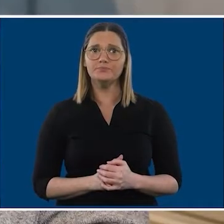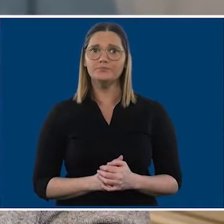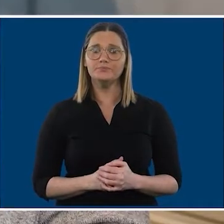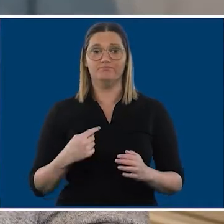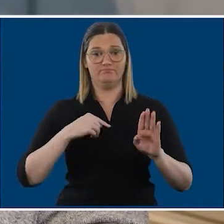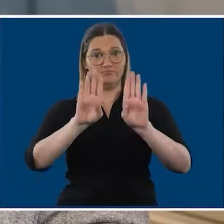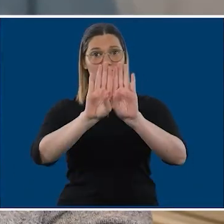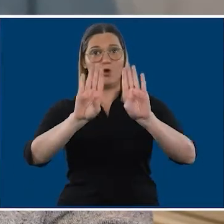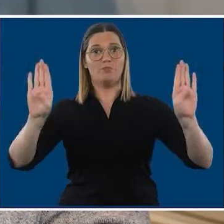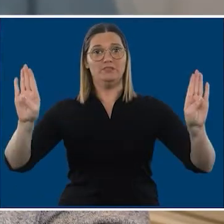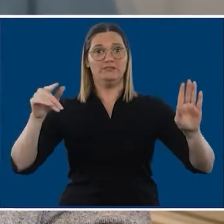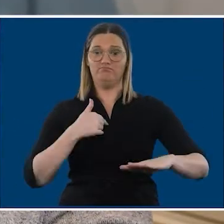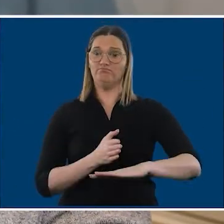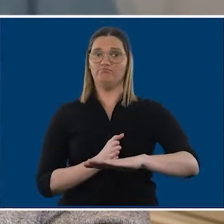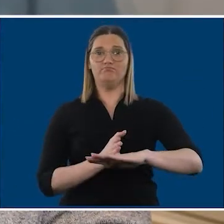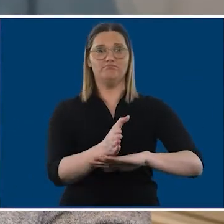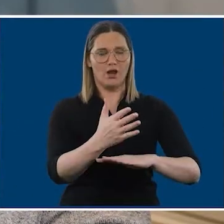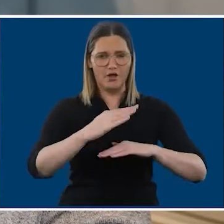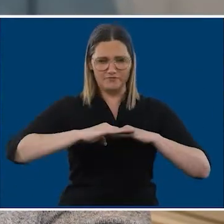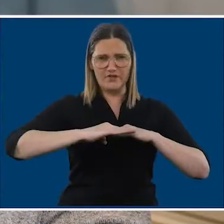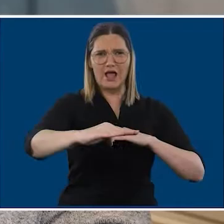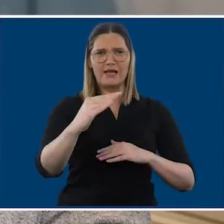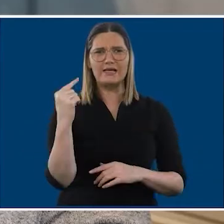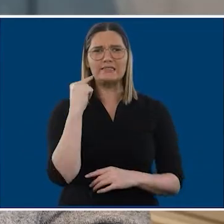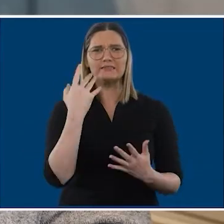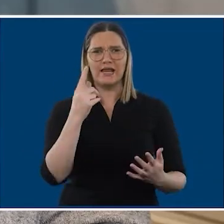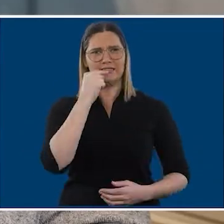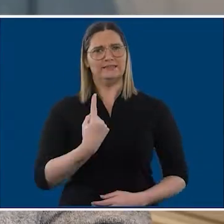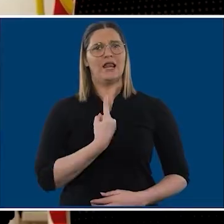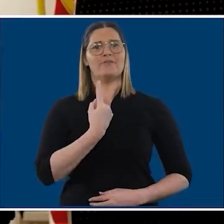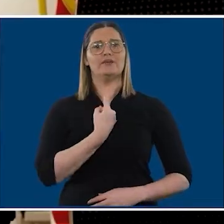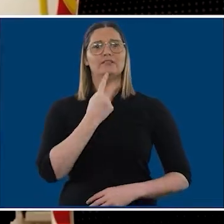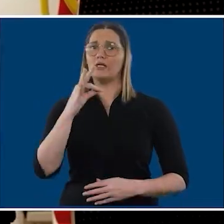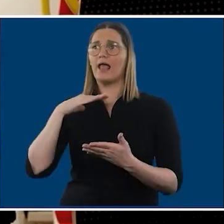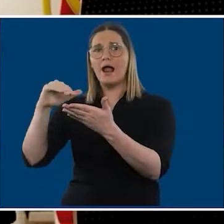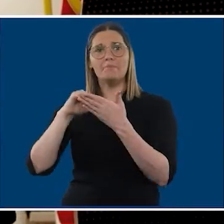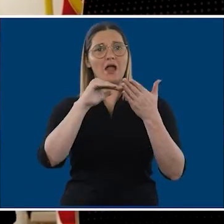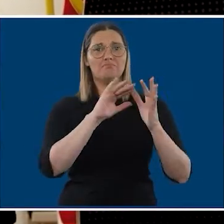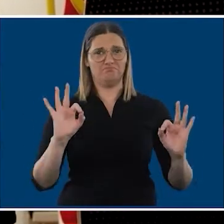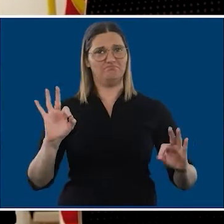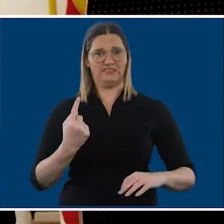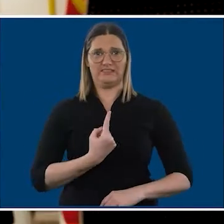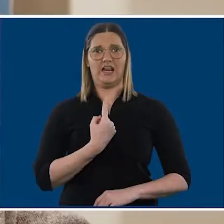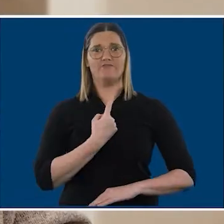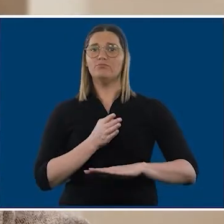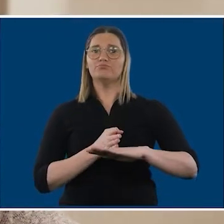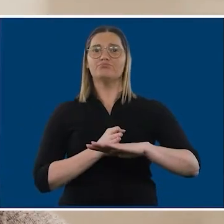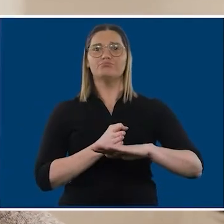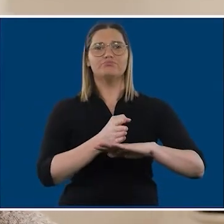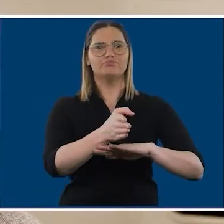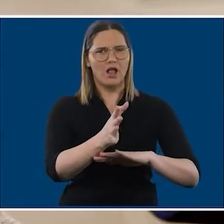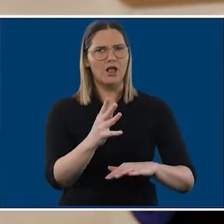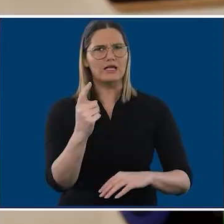enter the service where it's completely level allows me to be able to access the facility